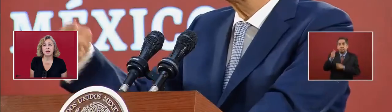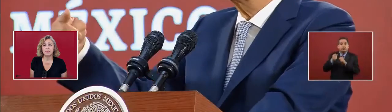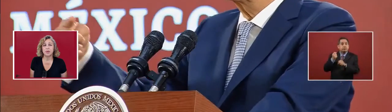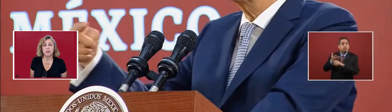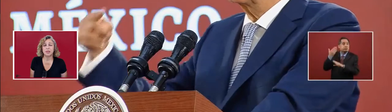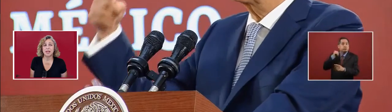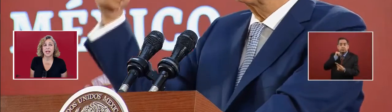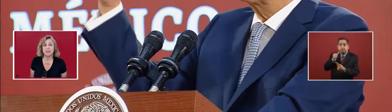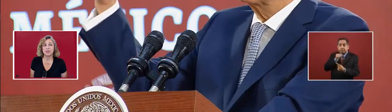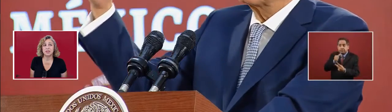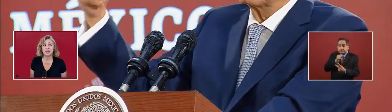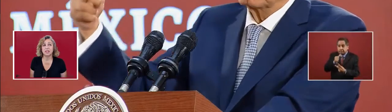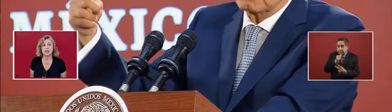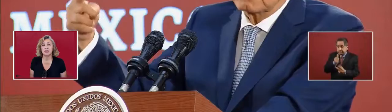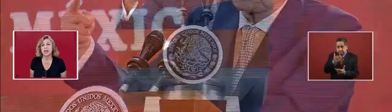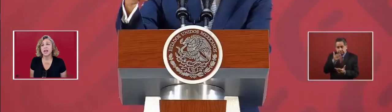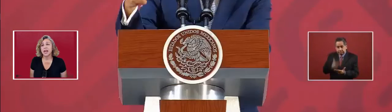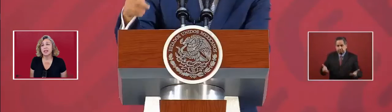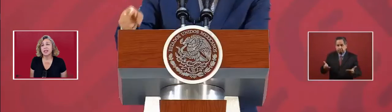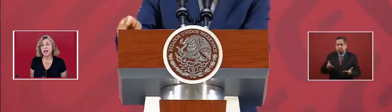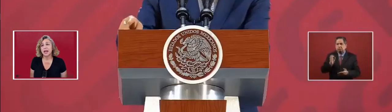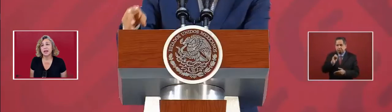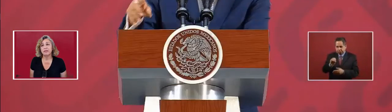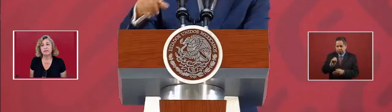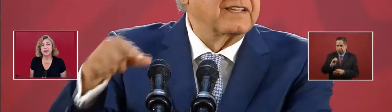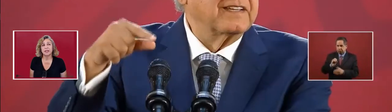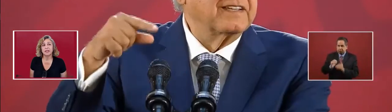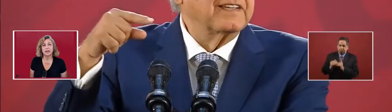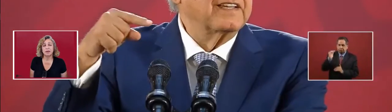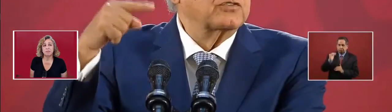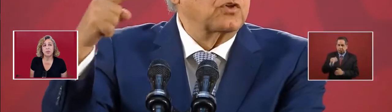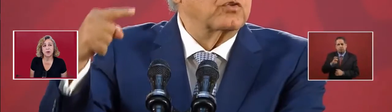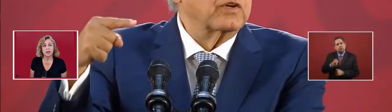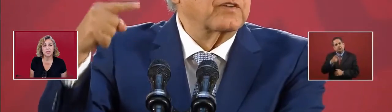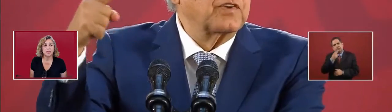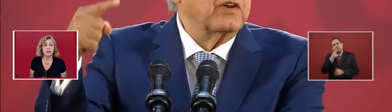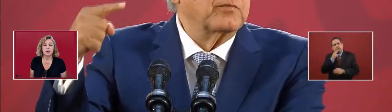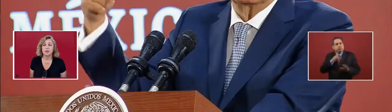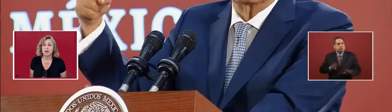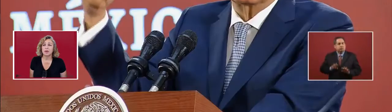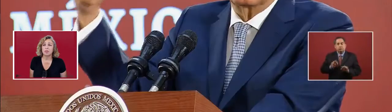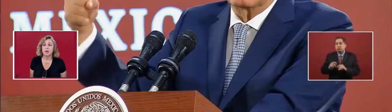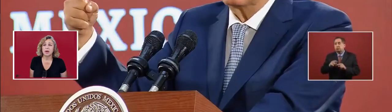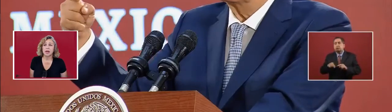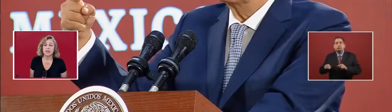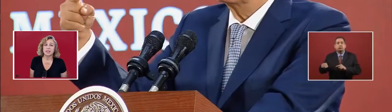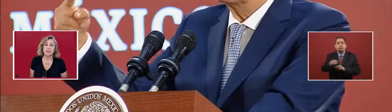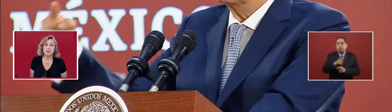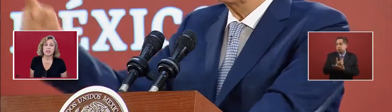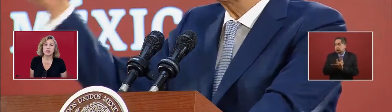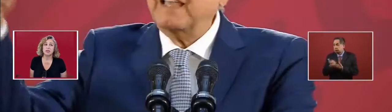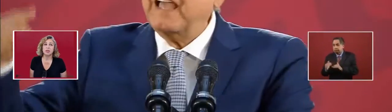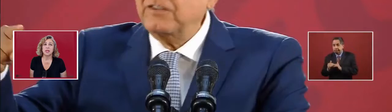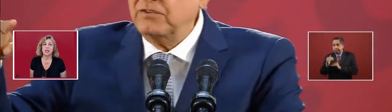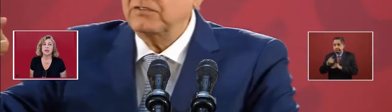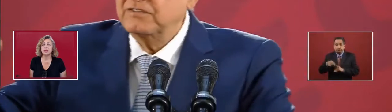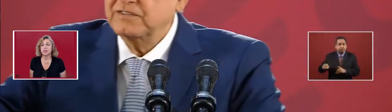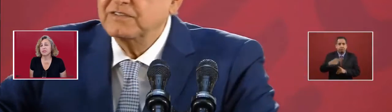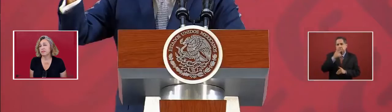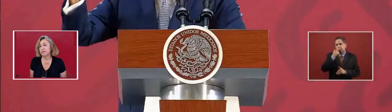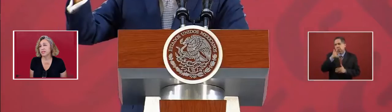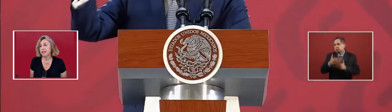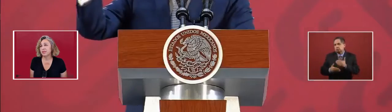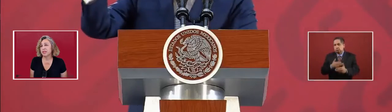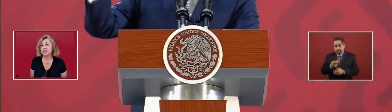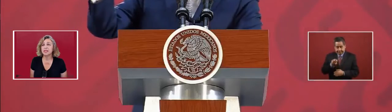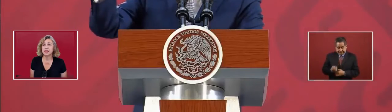gone up in the last 36 years. And that had an effect important where it has to do with the increase